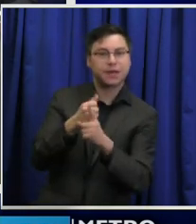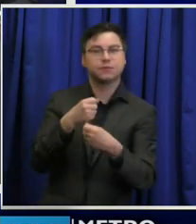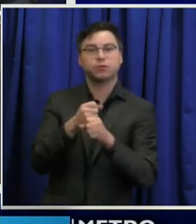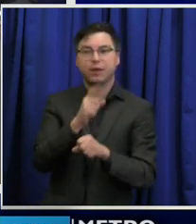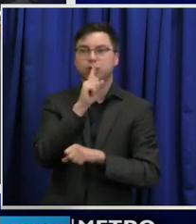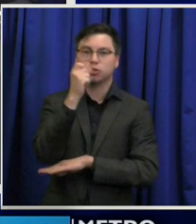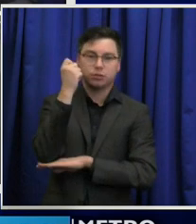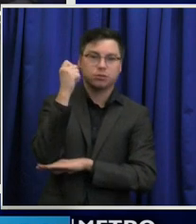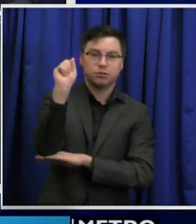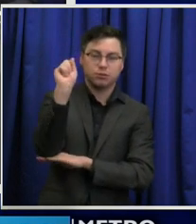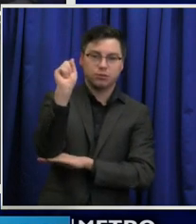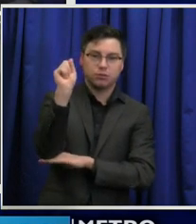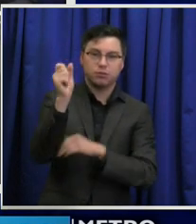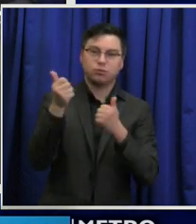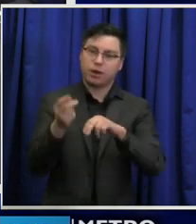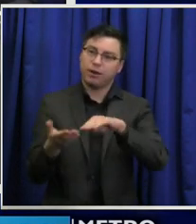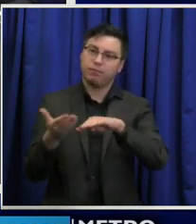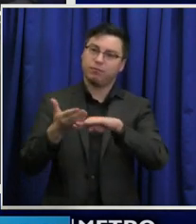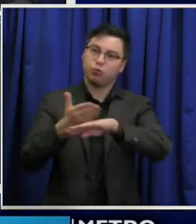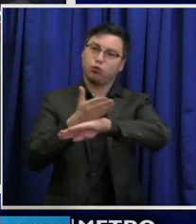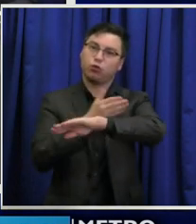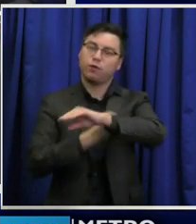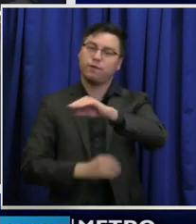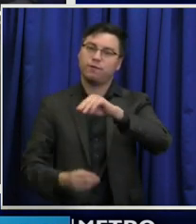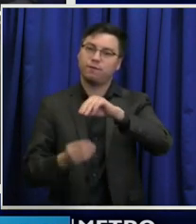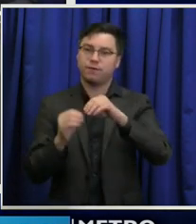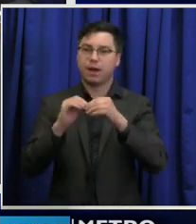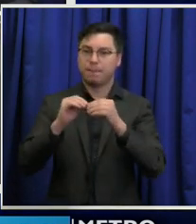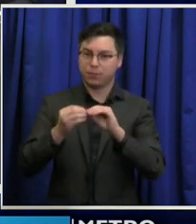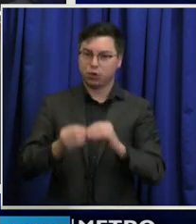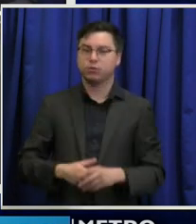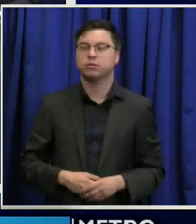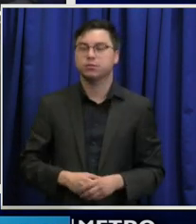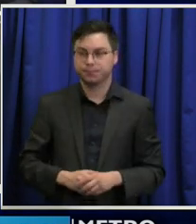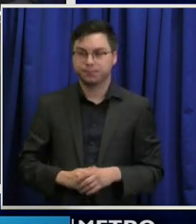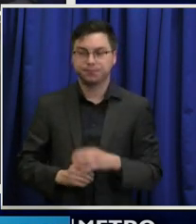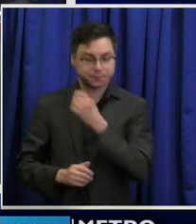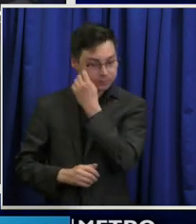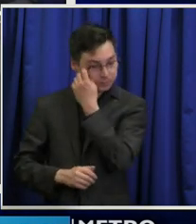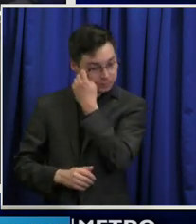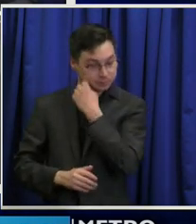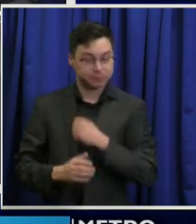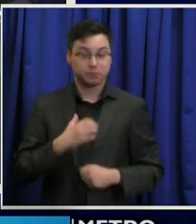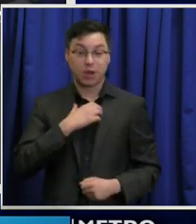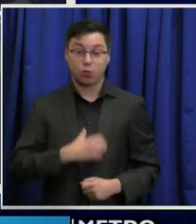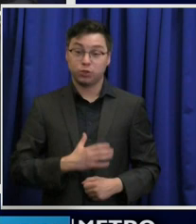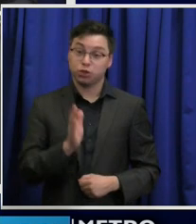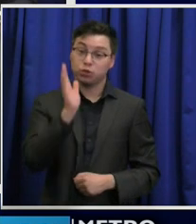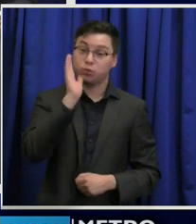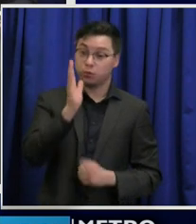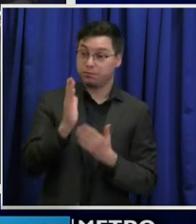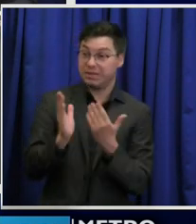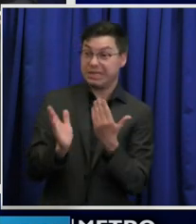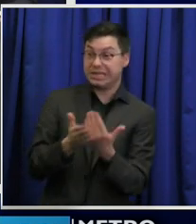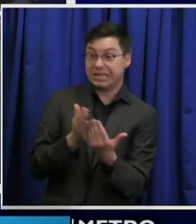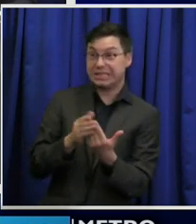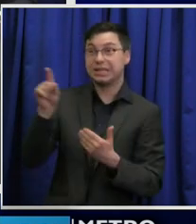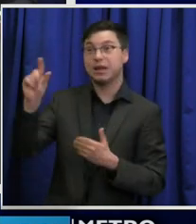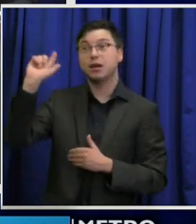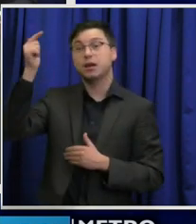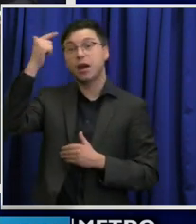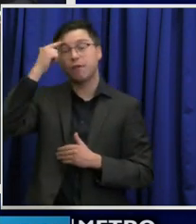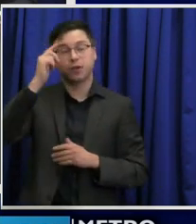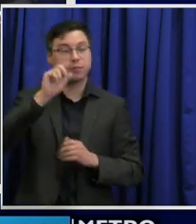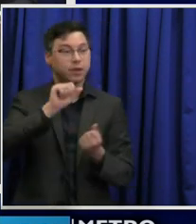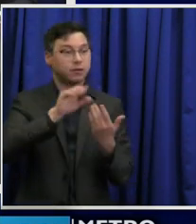back. And so, uh, I wish it was so easy that a single governmenty type response was going